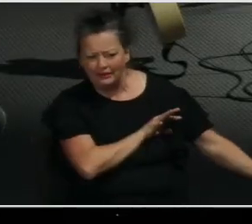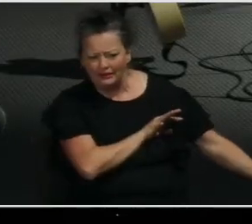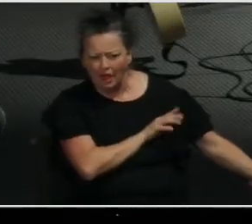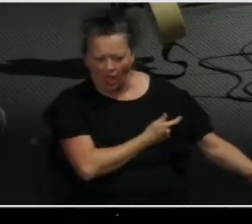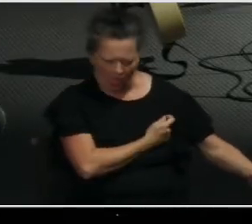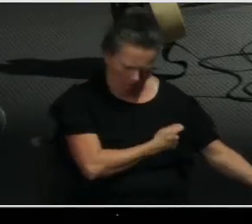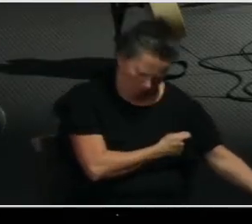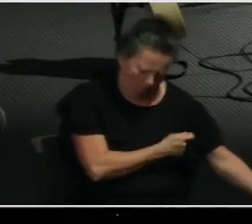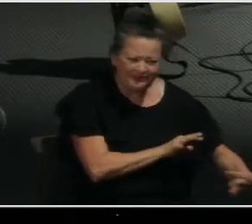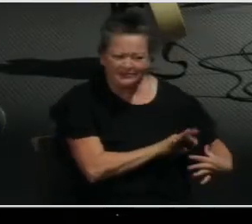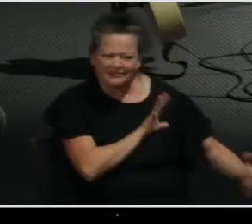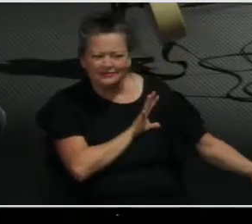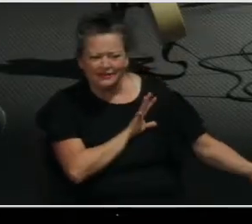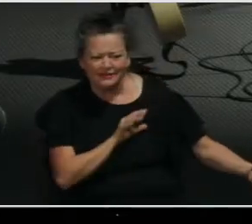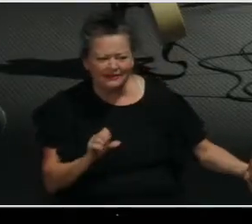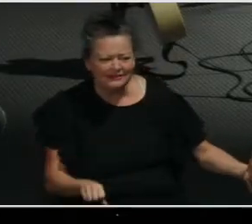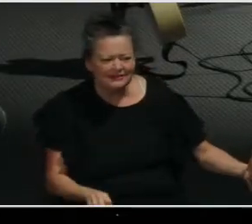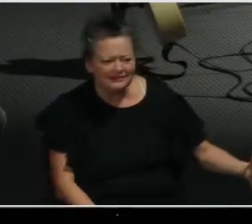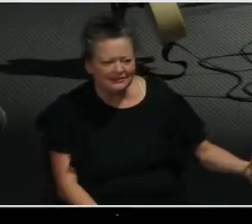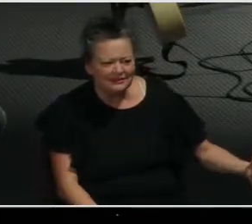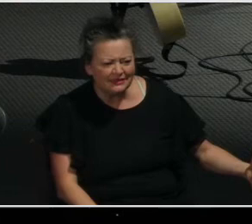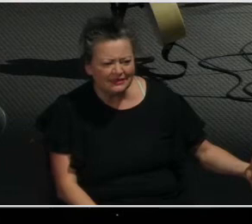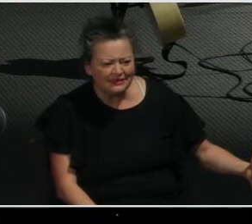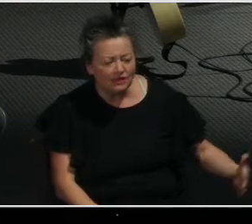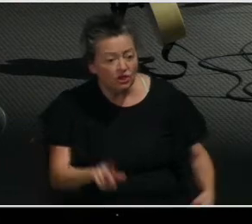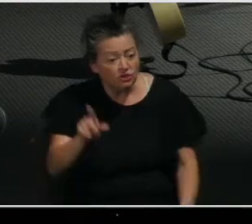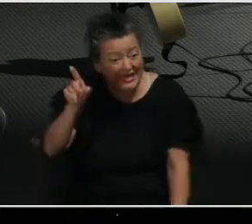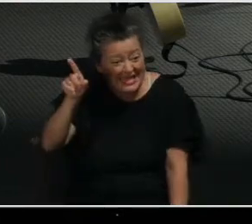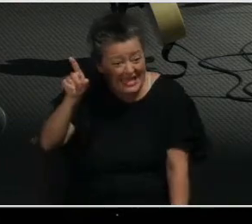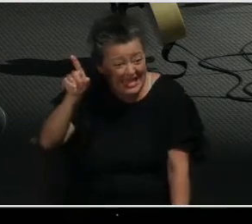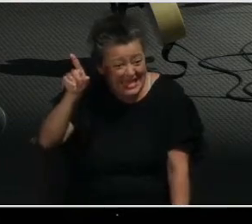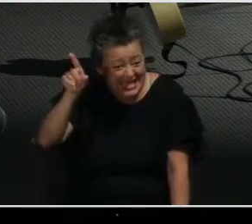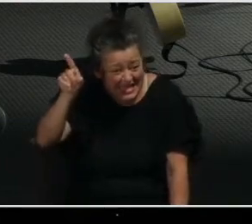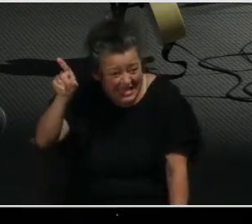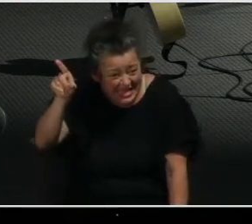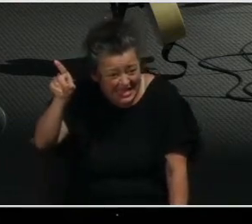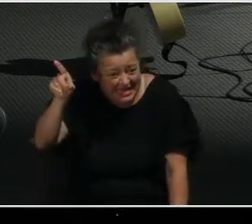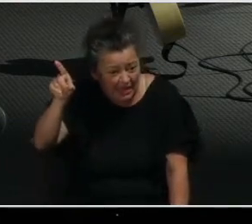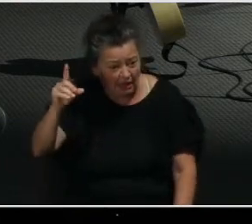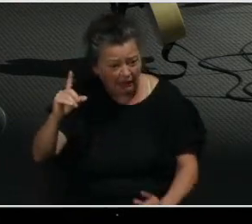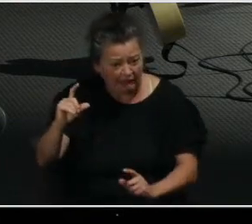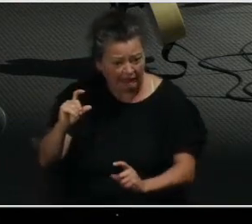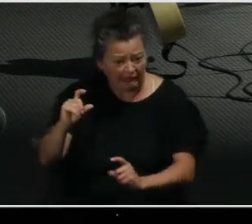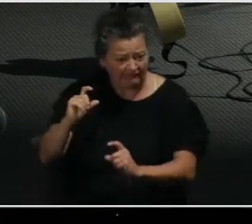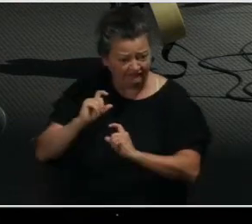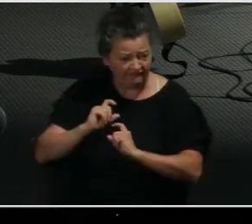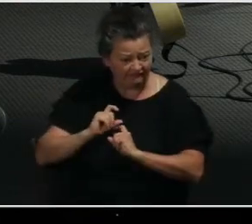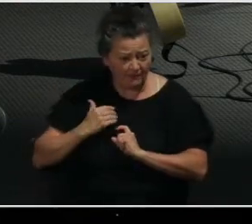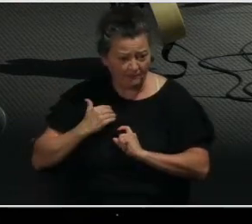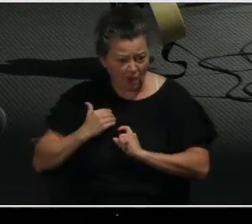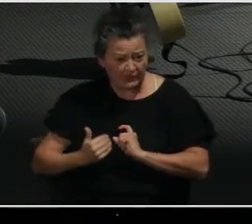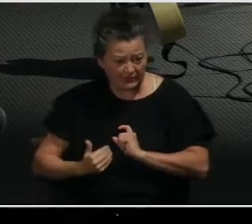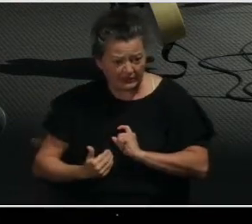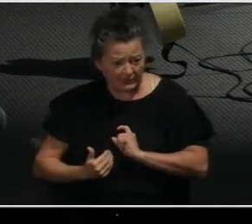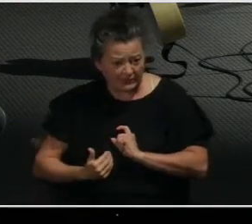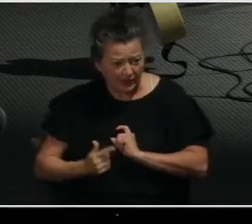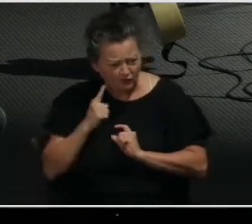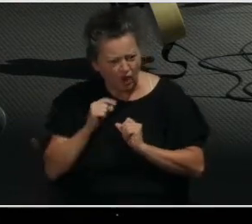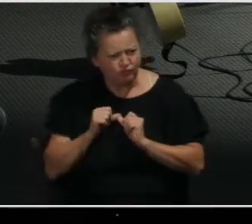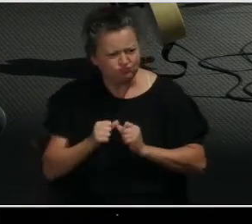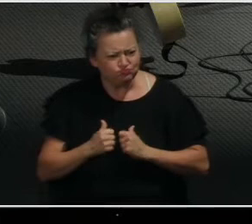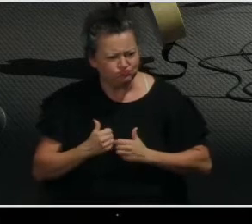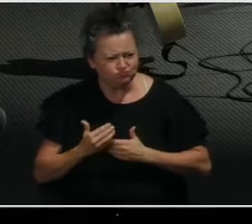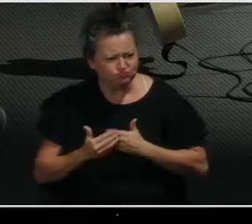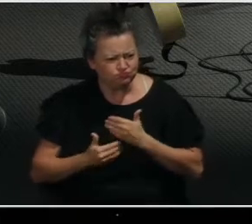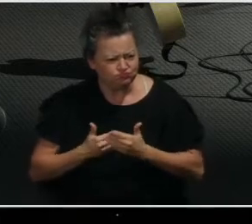enslaves us. So since he purchased our bodies for our good, then we